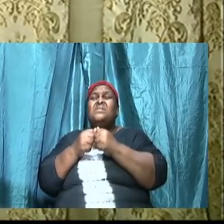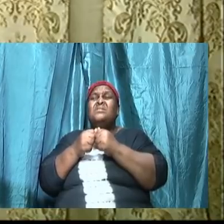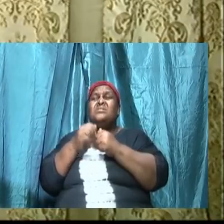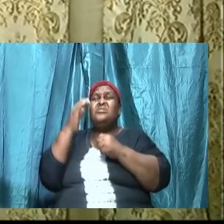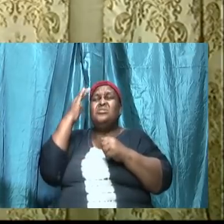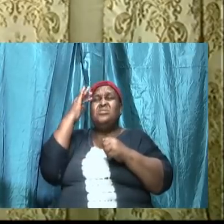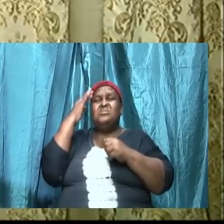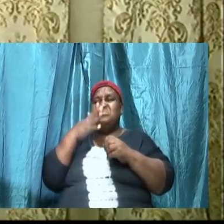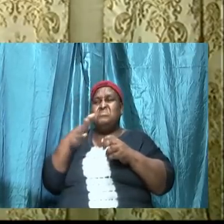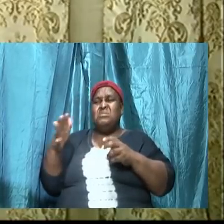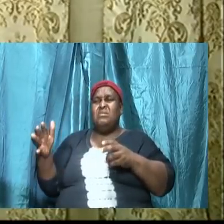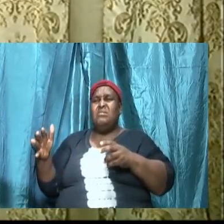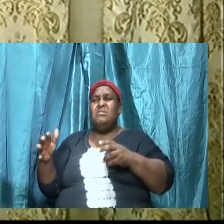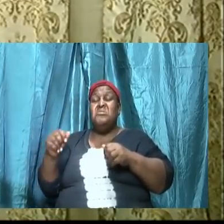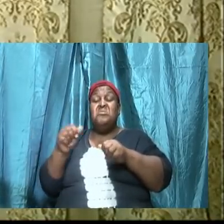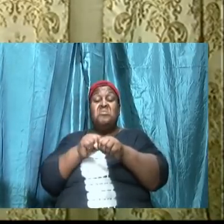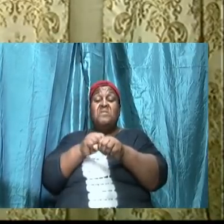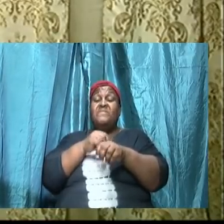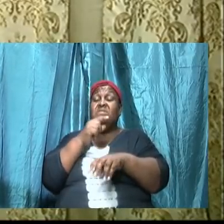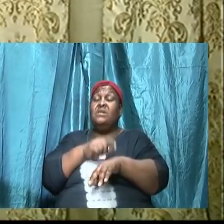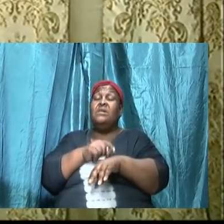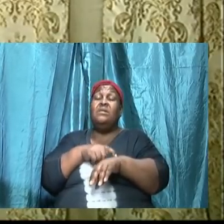and guess what